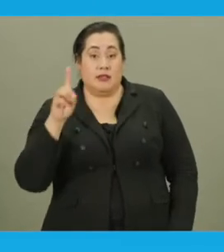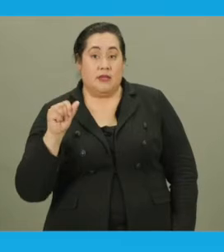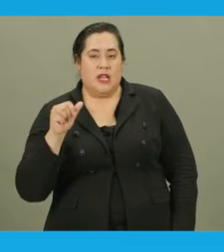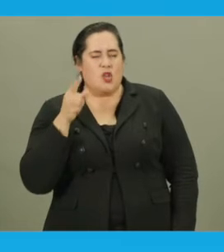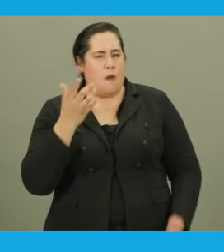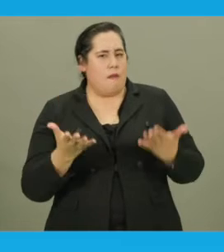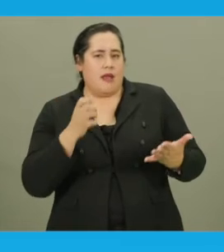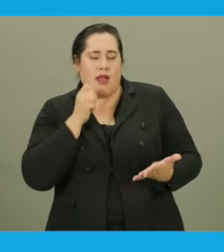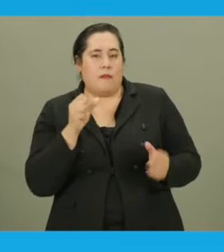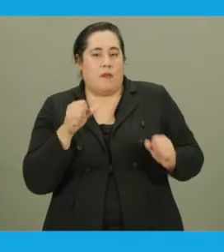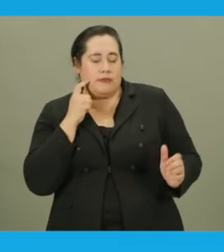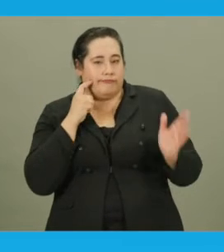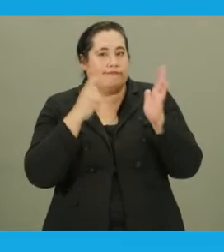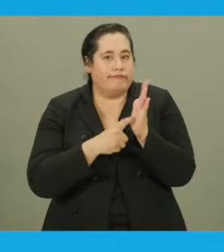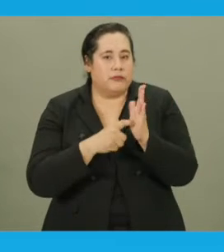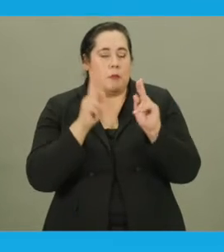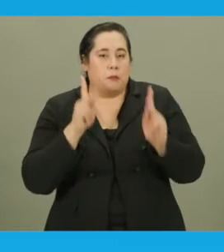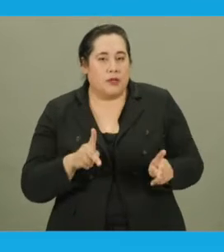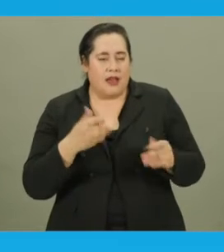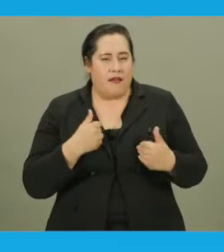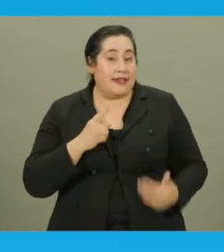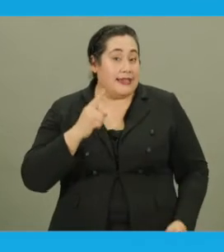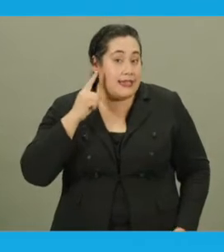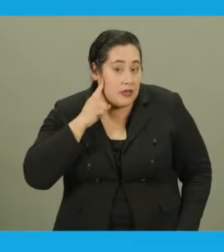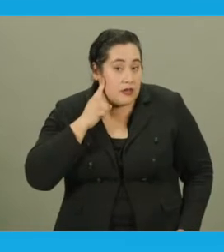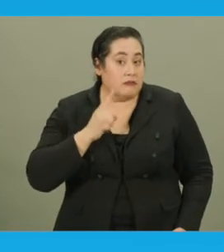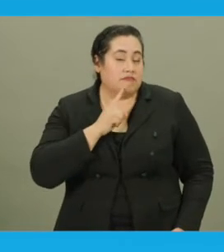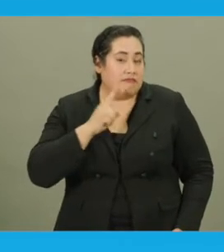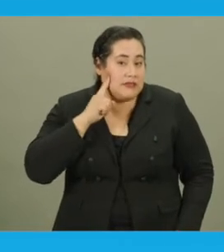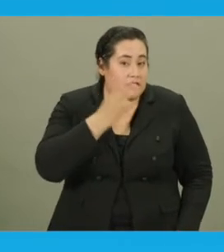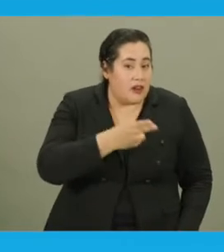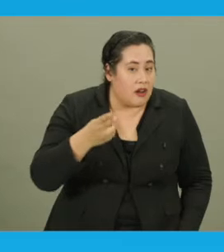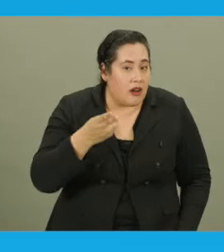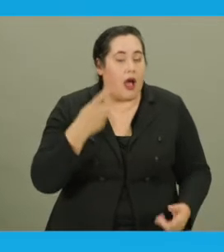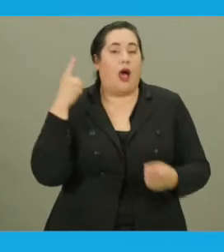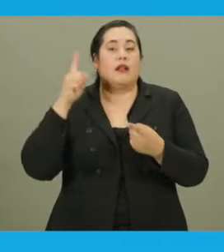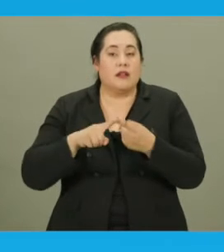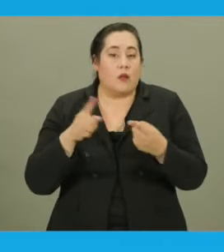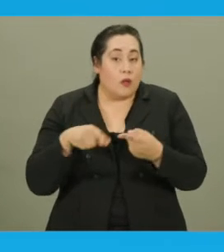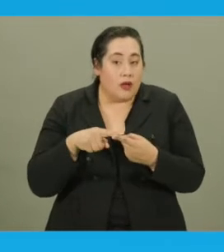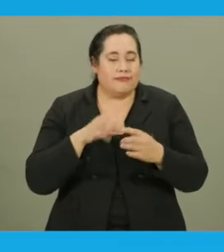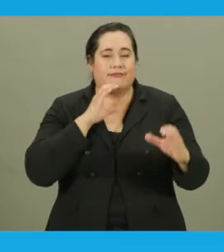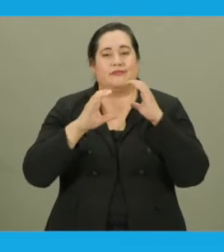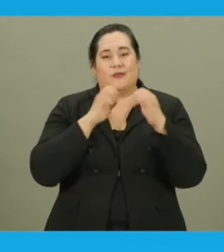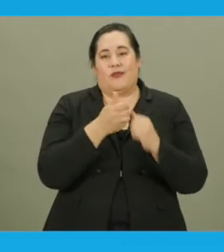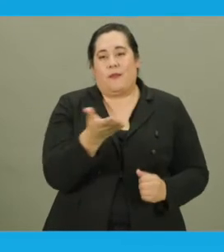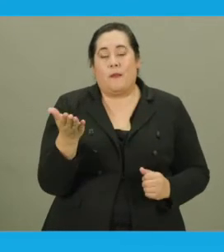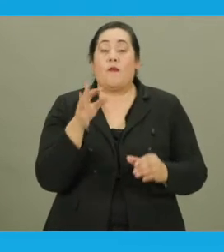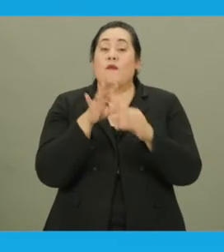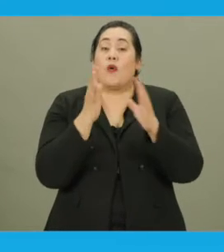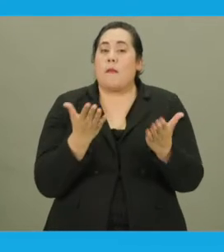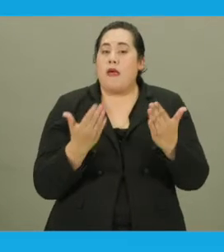disability, you may not be able to tell if a person has a hearing impairment until you start to communicate with them. The